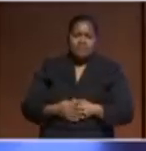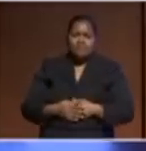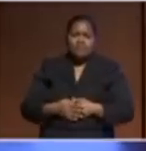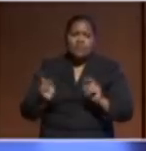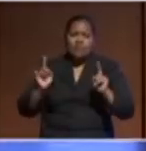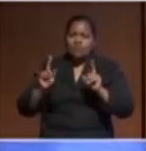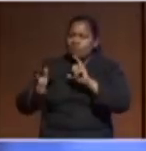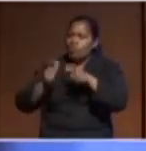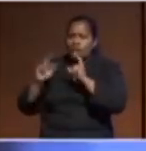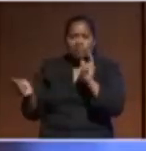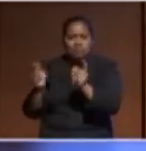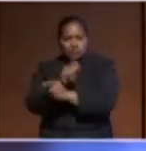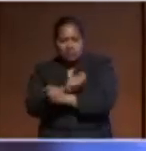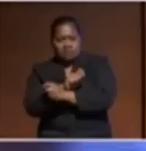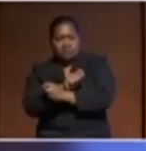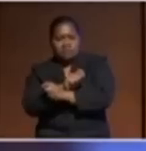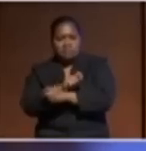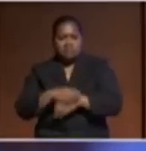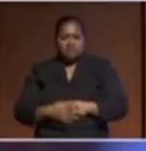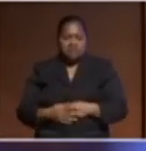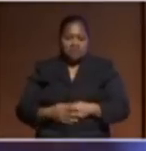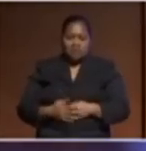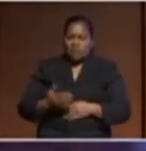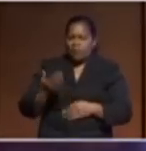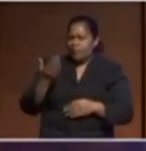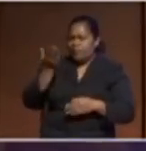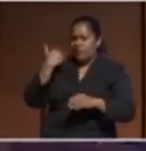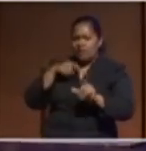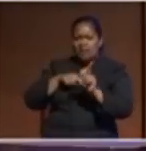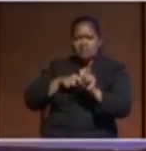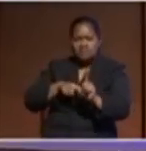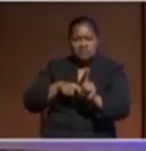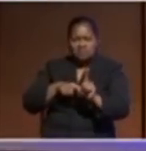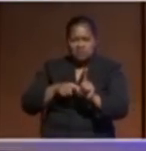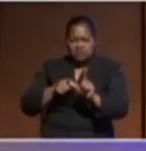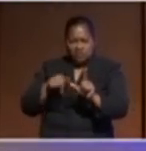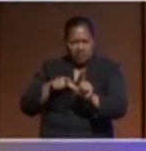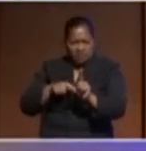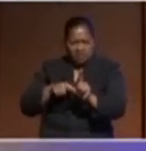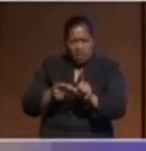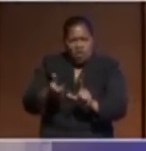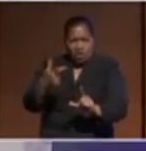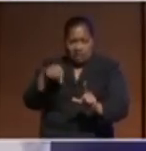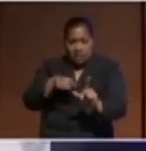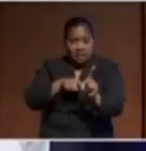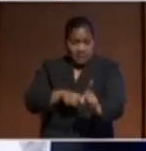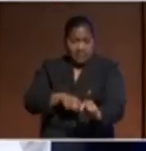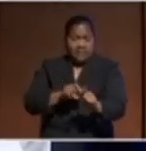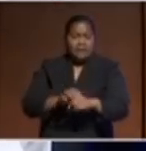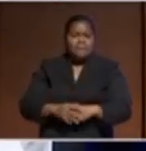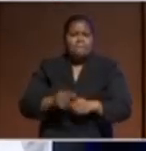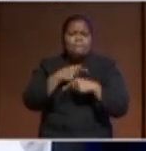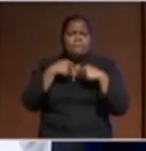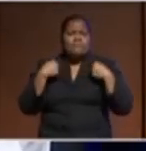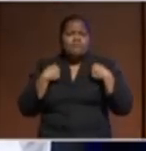change, just last year, if not earlier this year, last year and earlier this year, we had